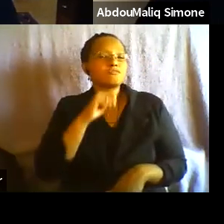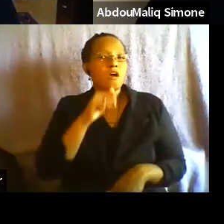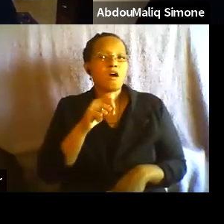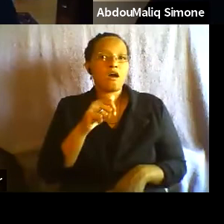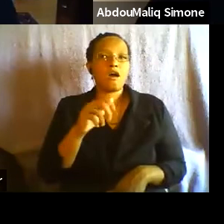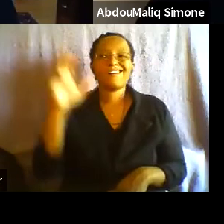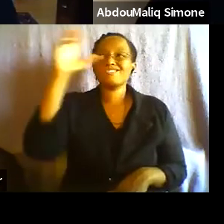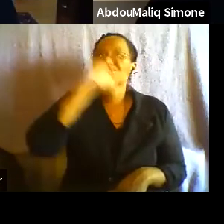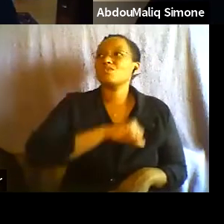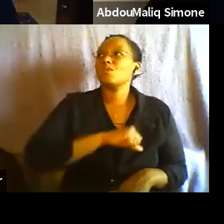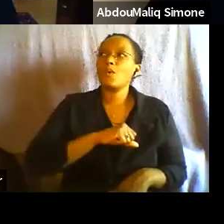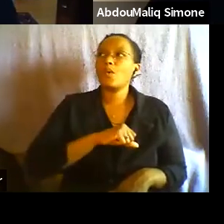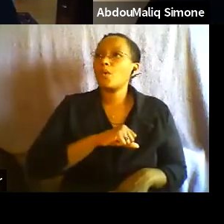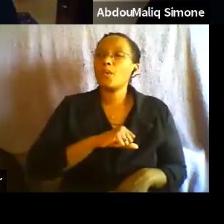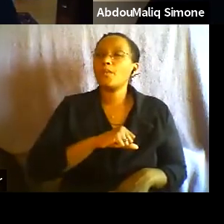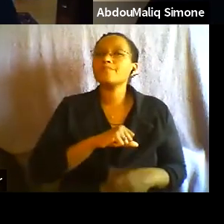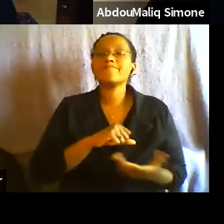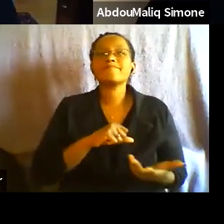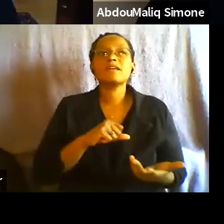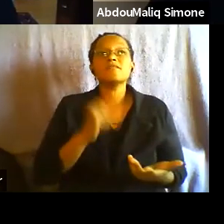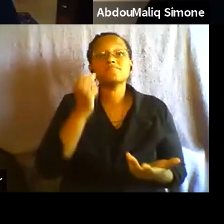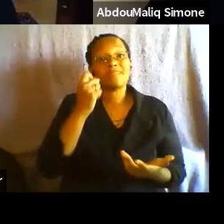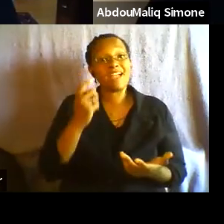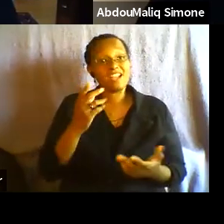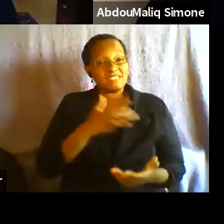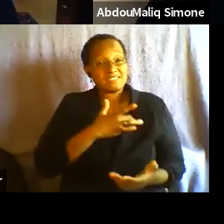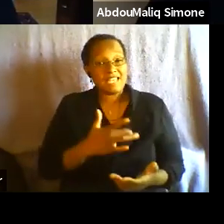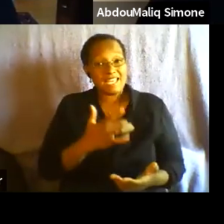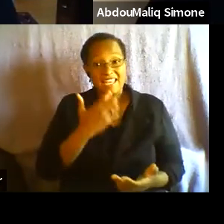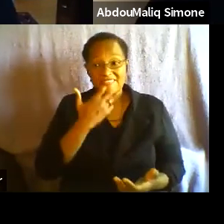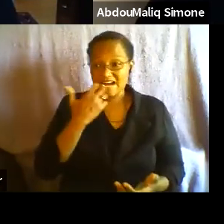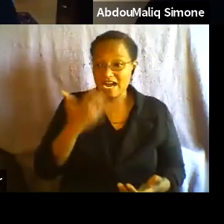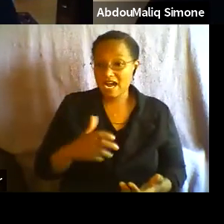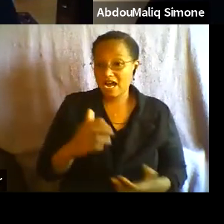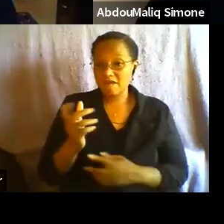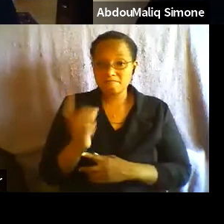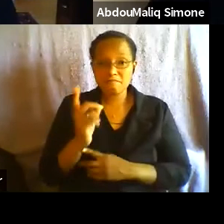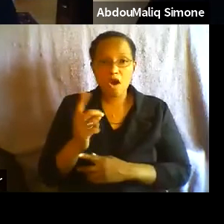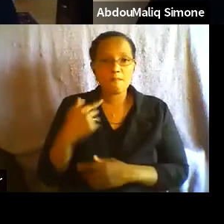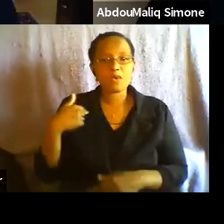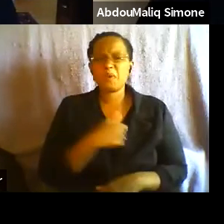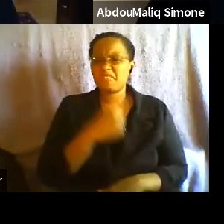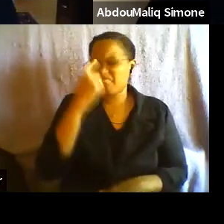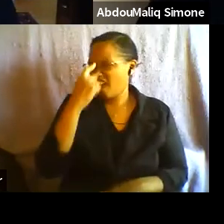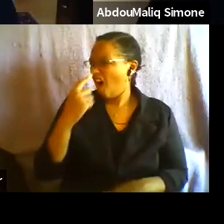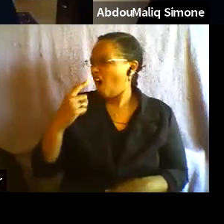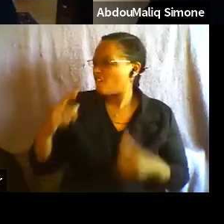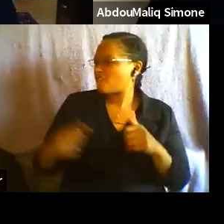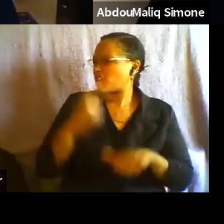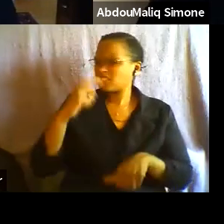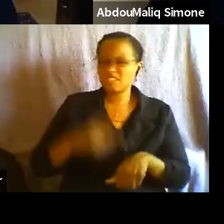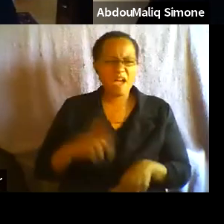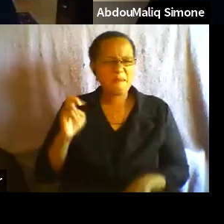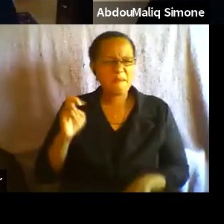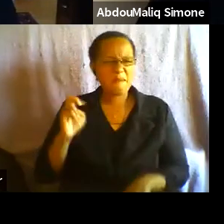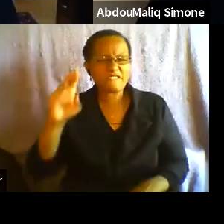newness. Um, I know that in the heat of movements, we're always like, we're the first ones to ever do this. We're the cutting edge radicals. Um, but, but there is